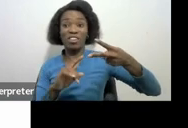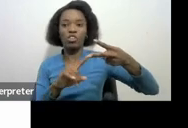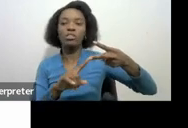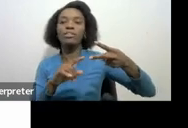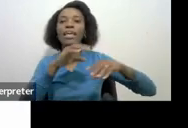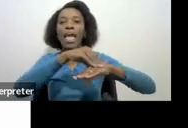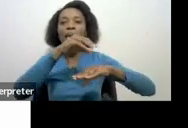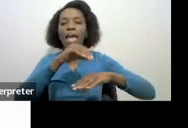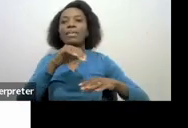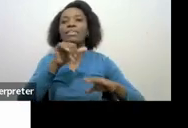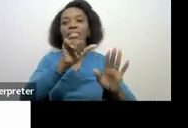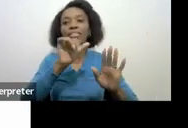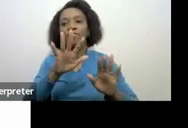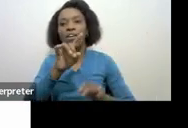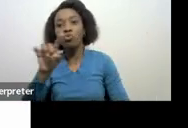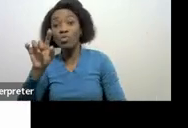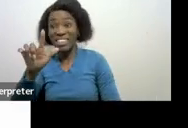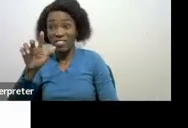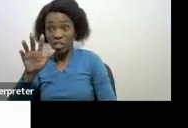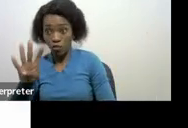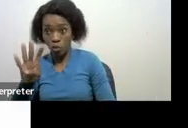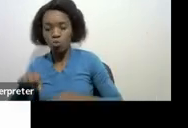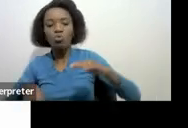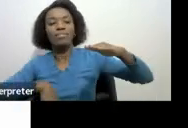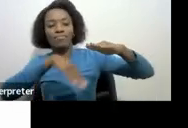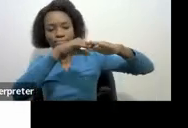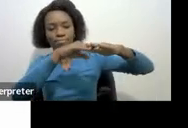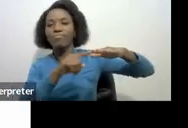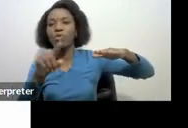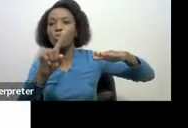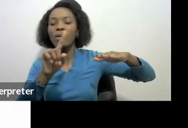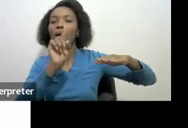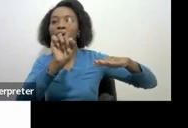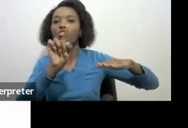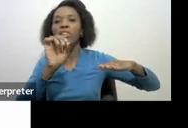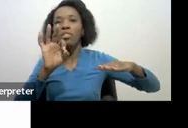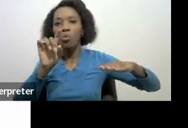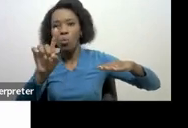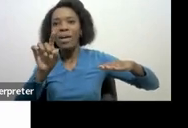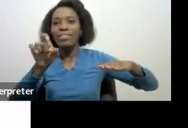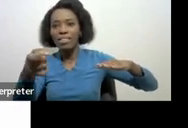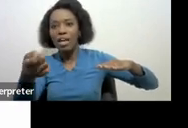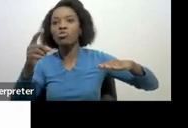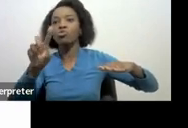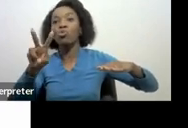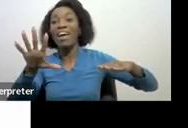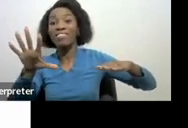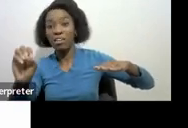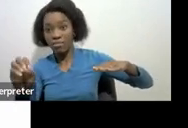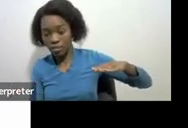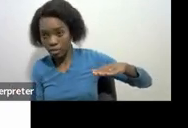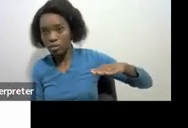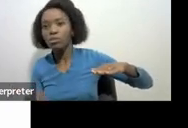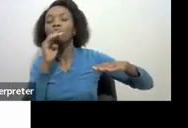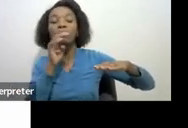the tax threshold is 141 250 and then the tertiary one at the age of 65